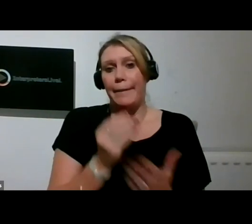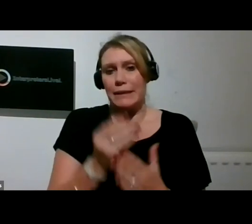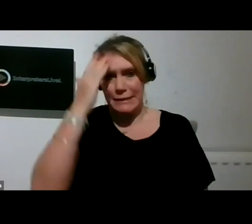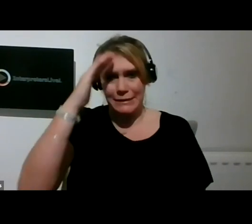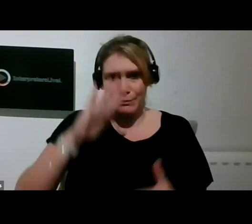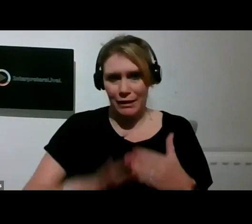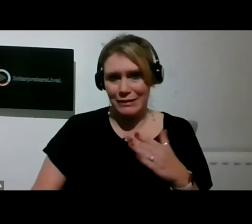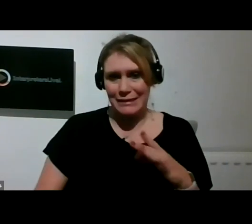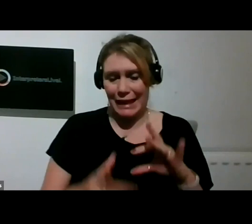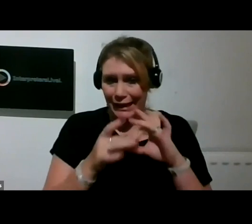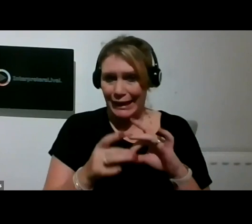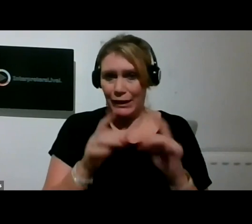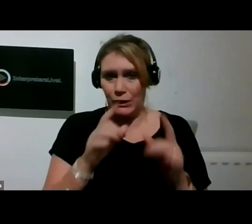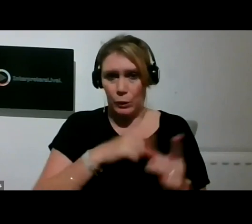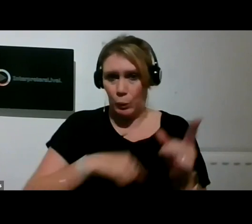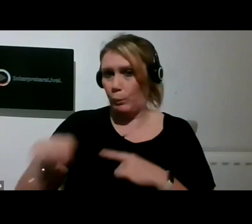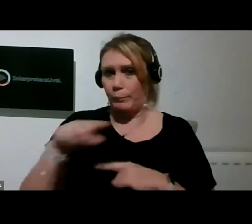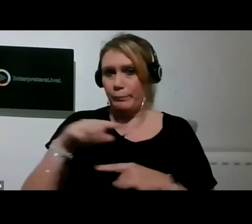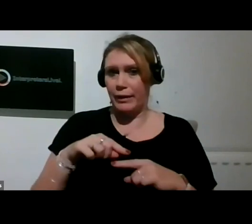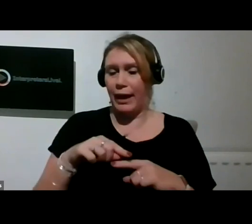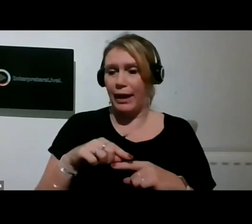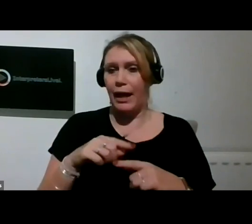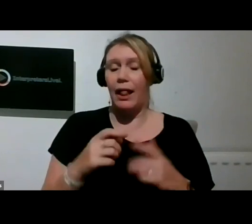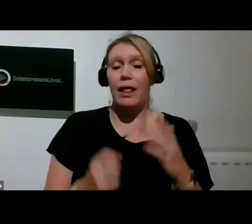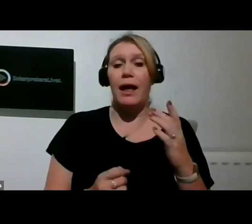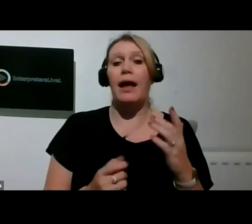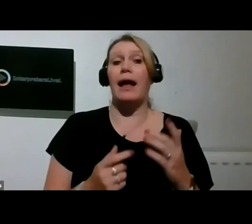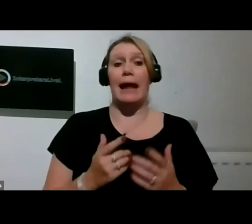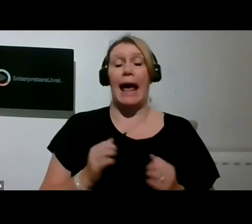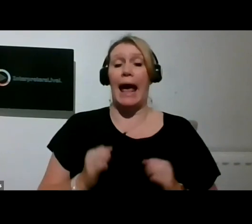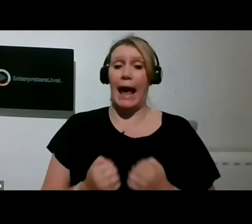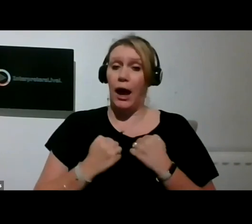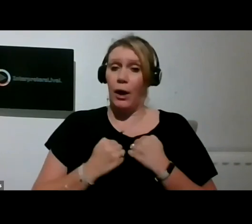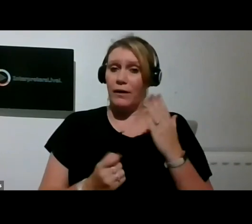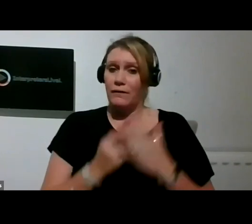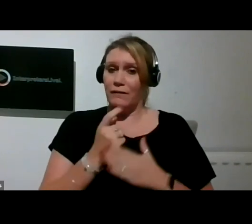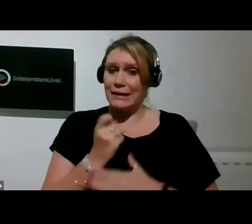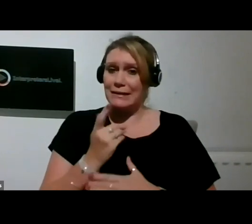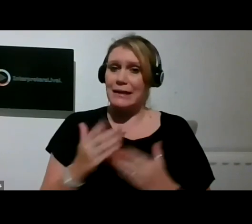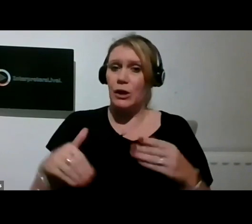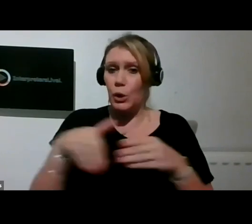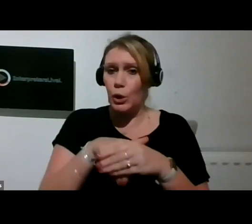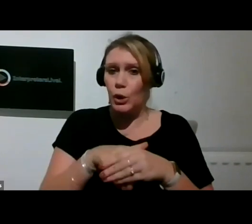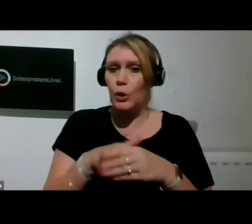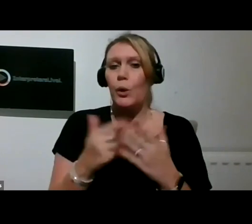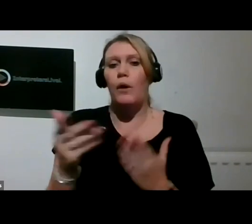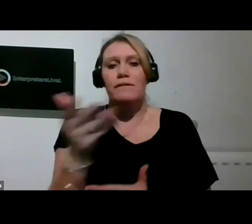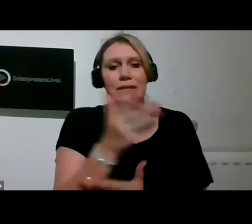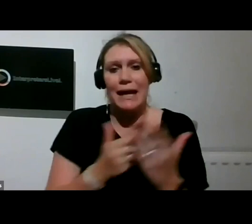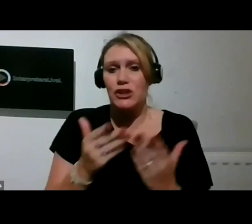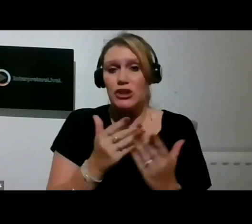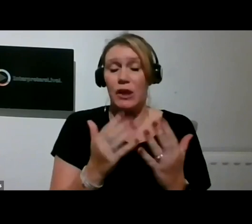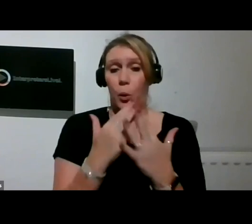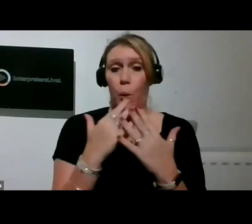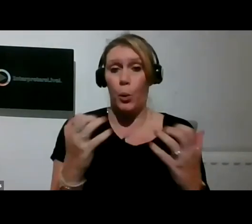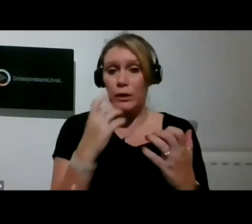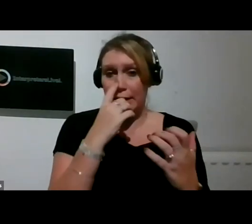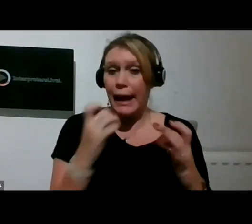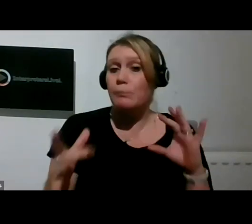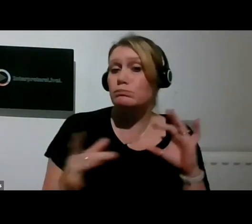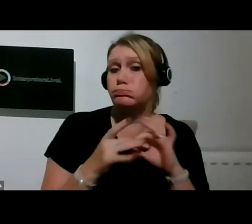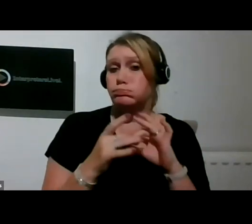cast and all of our events include conversations that the audience can join in. The festival also